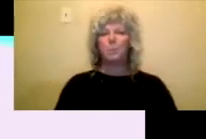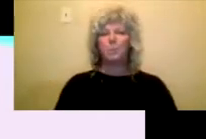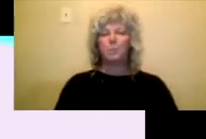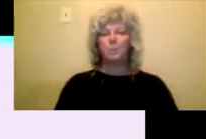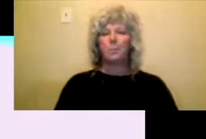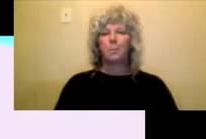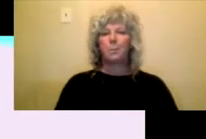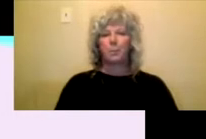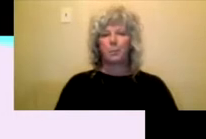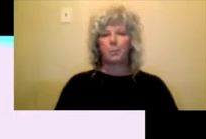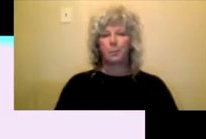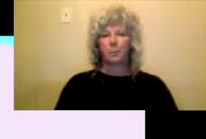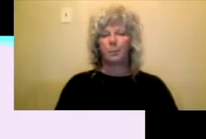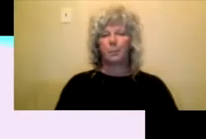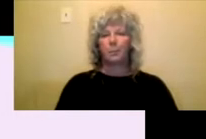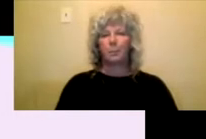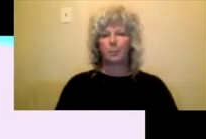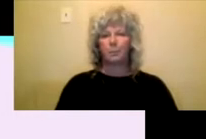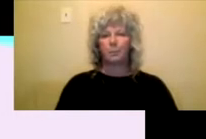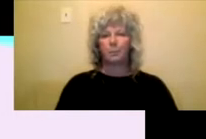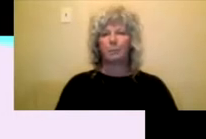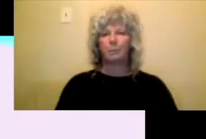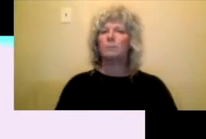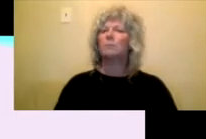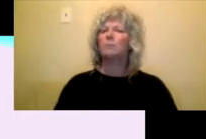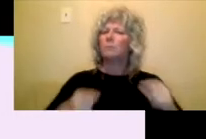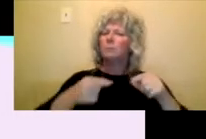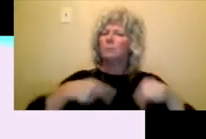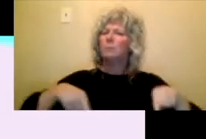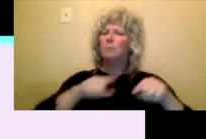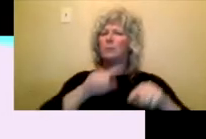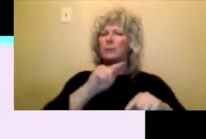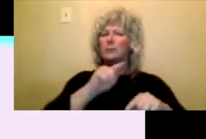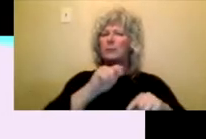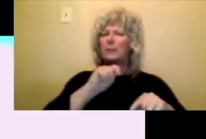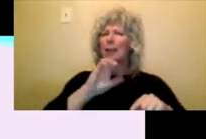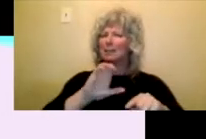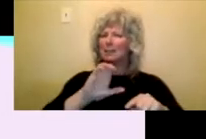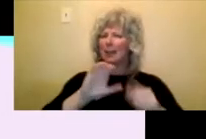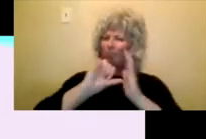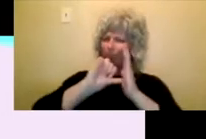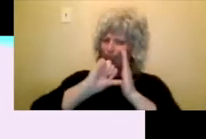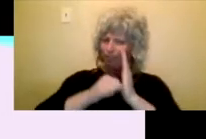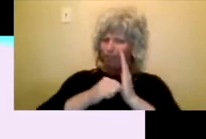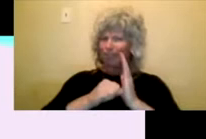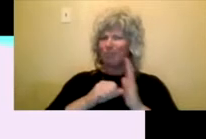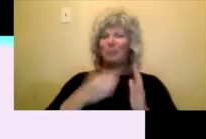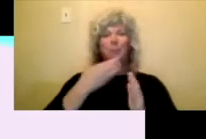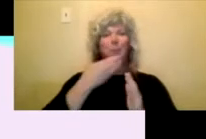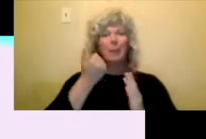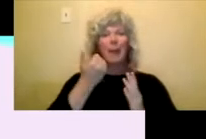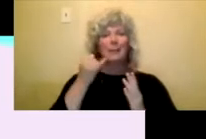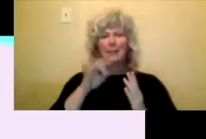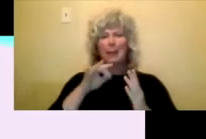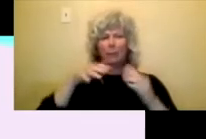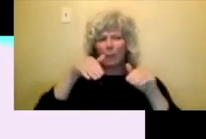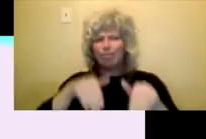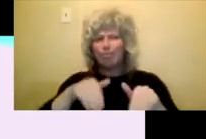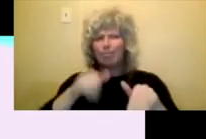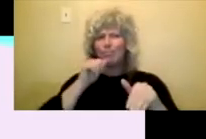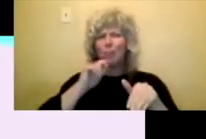And so, yeah, we just really emphasize to call the grant manager first before